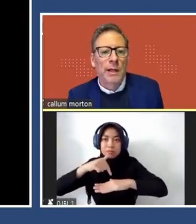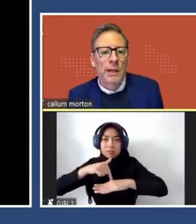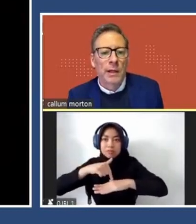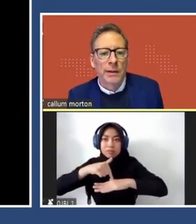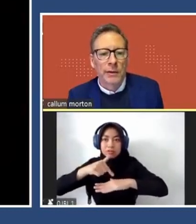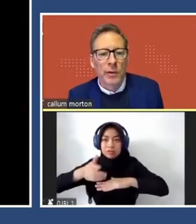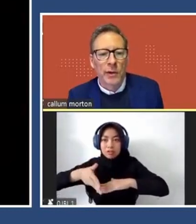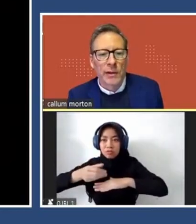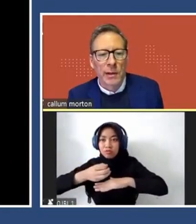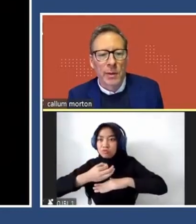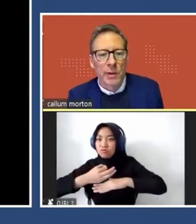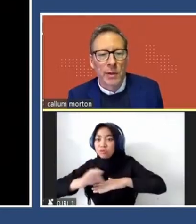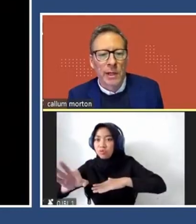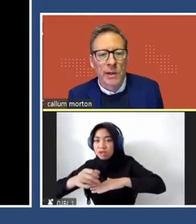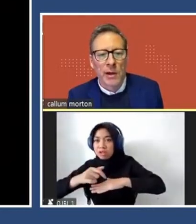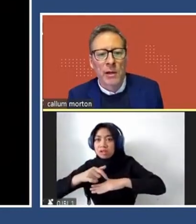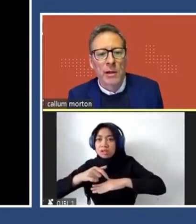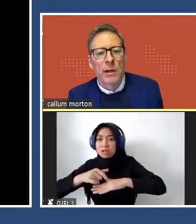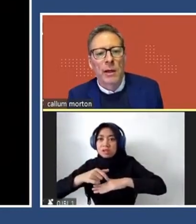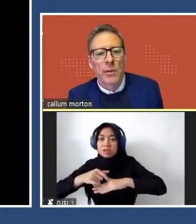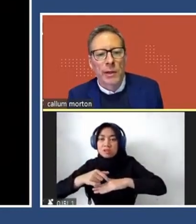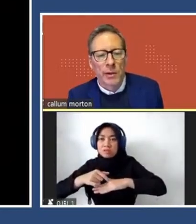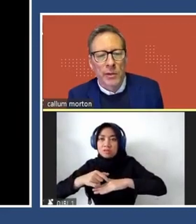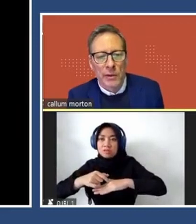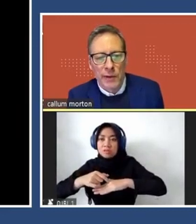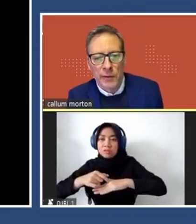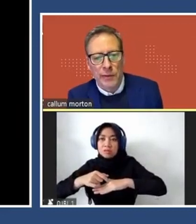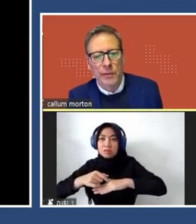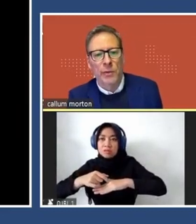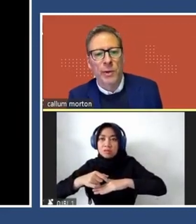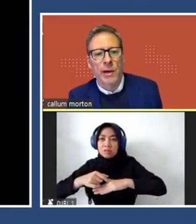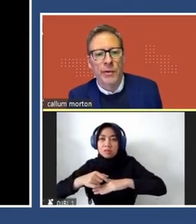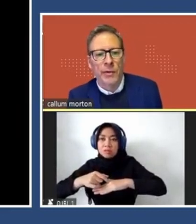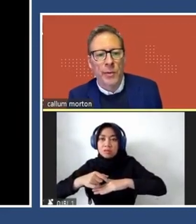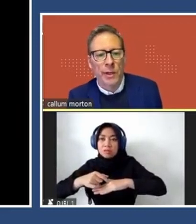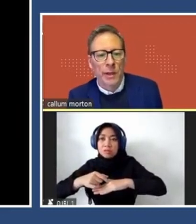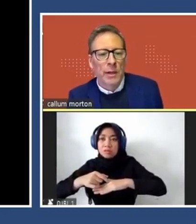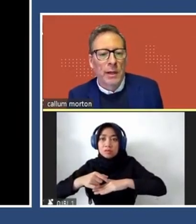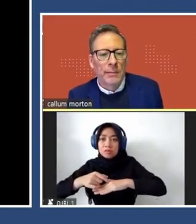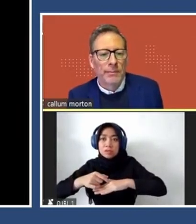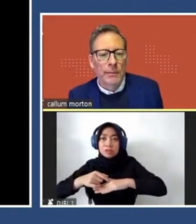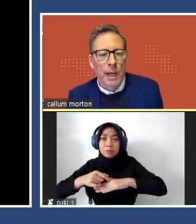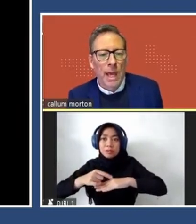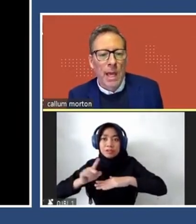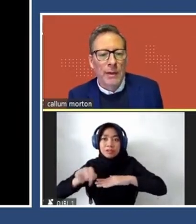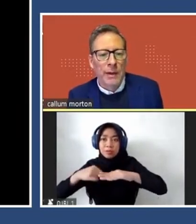And at night, 12 lights come on and each hour, one goes off until the wee hours of the morning.